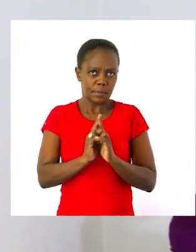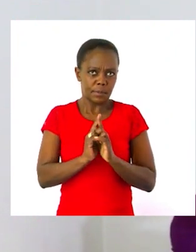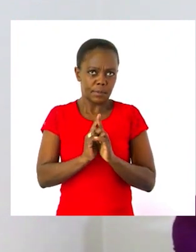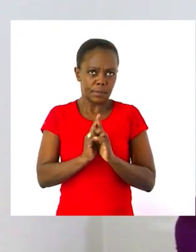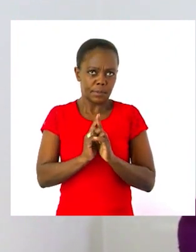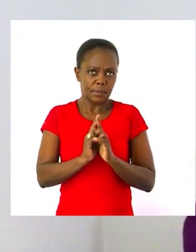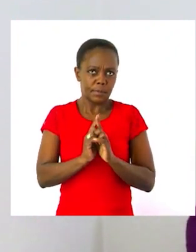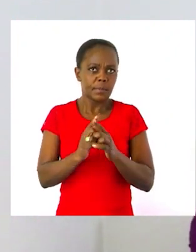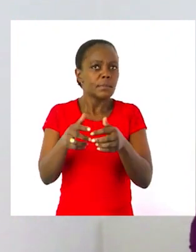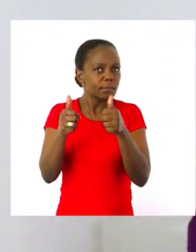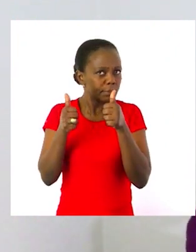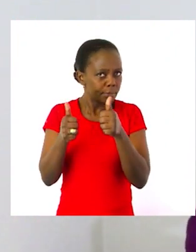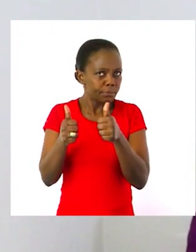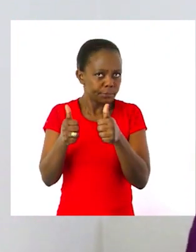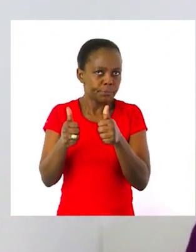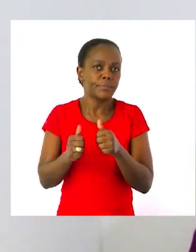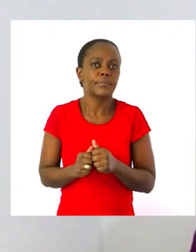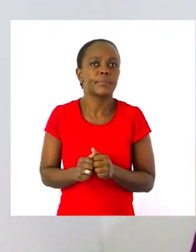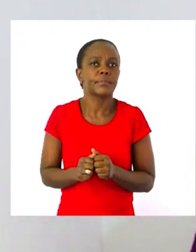Thank you for helping me.